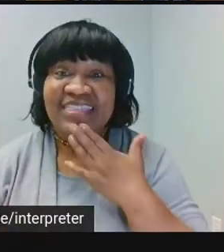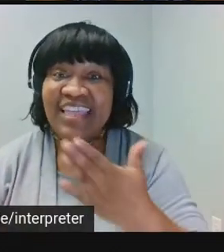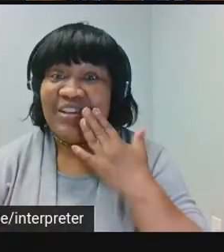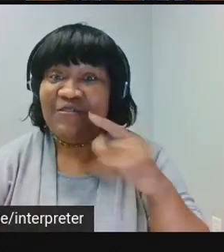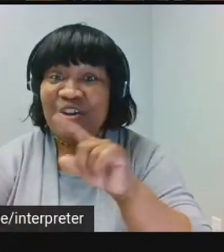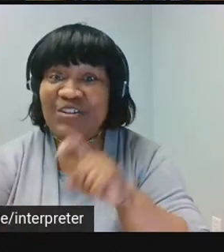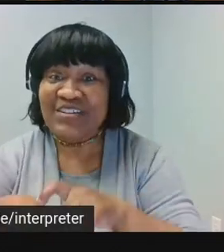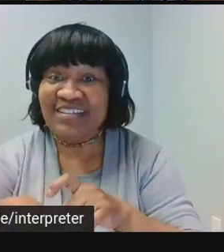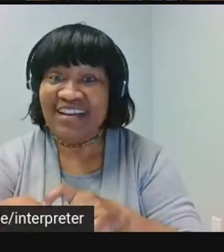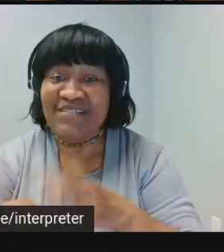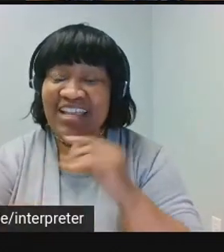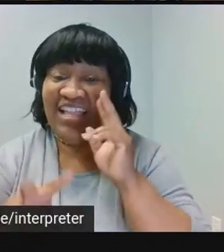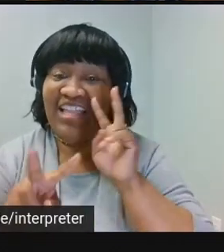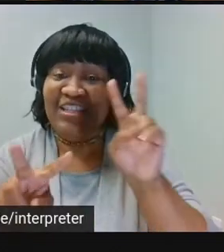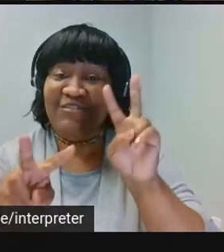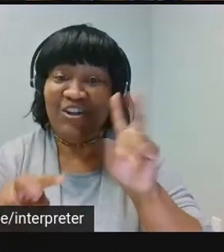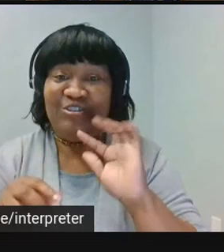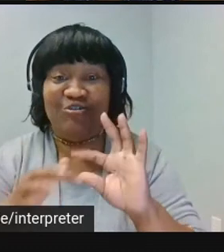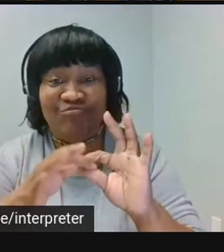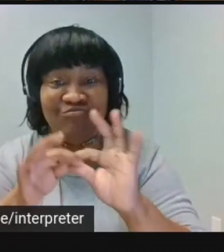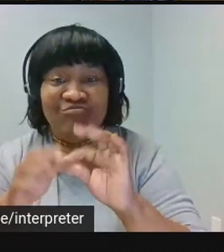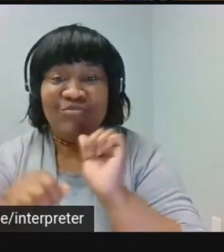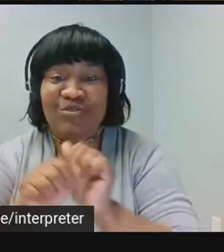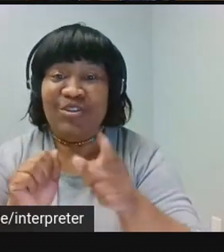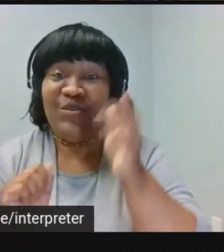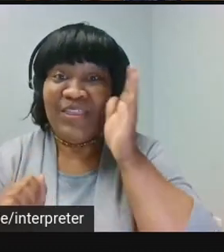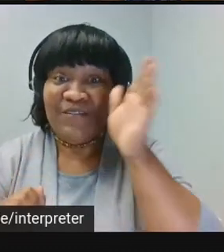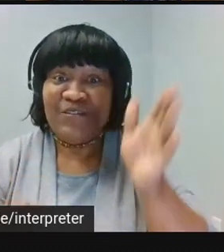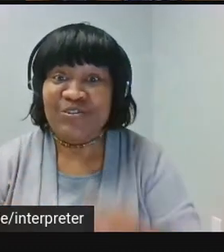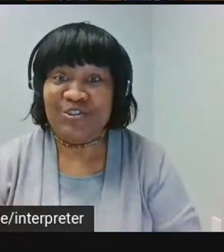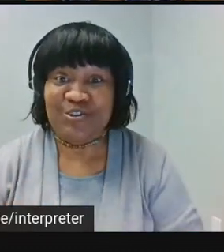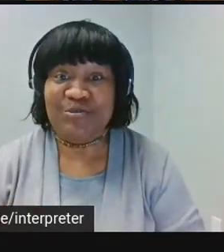for your time and I look forward to collaborating with you in the future.